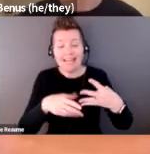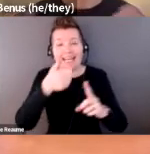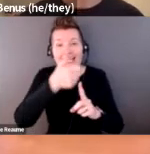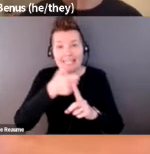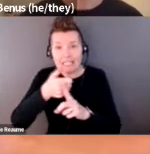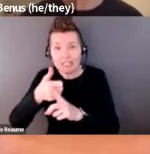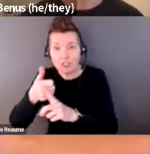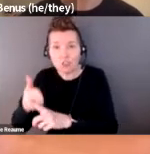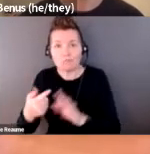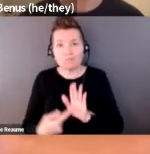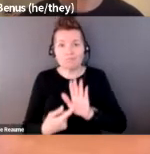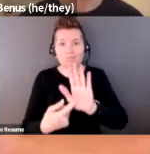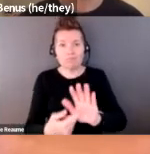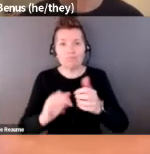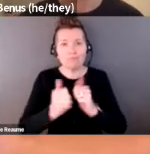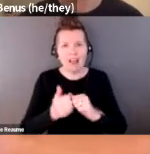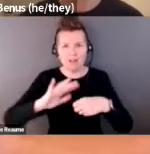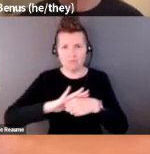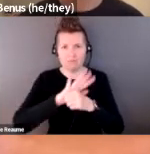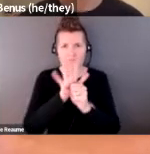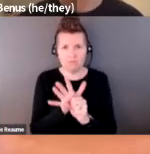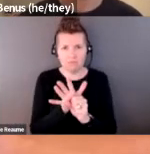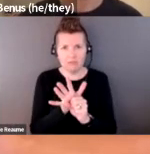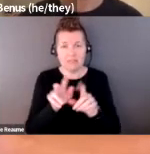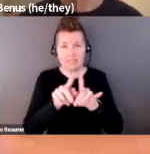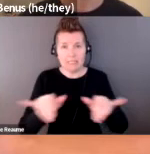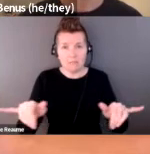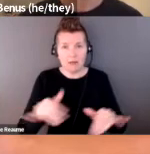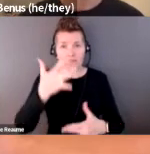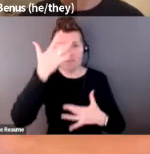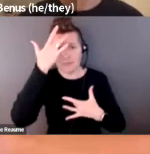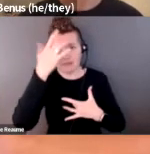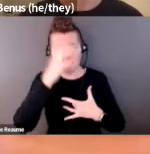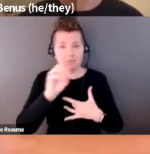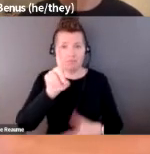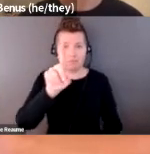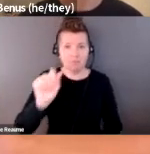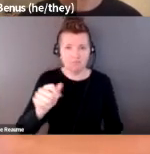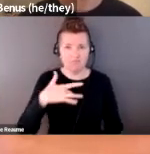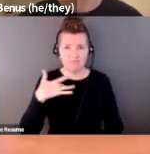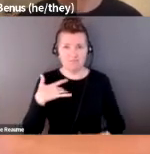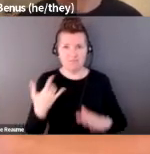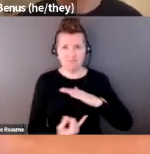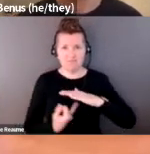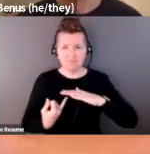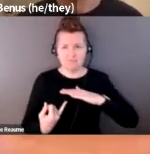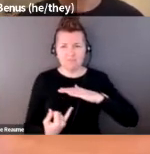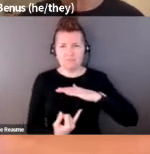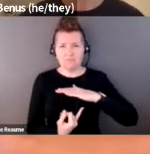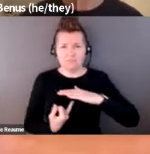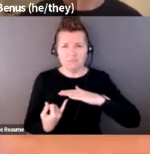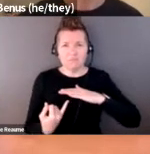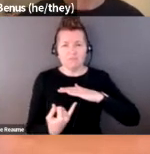disabled during this pandemic, during this time, has been very isolating. And also brought a lot of things to the fore,